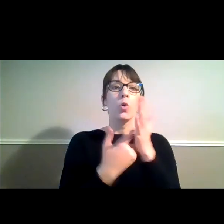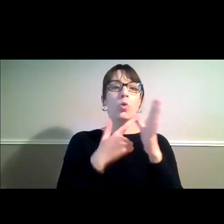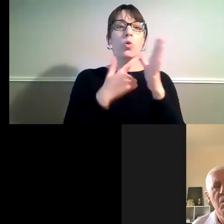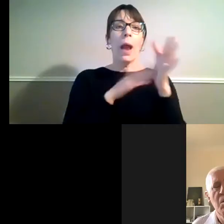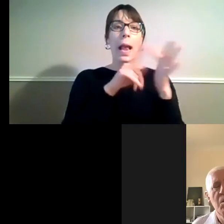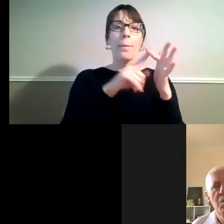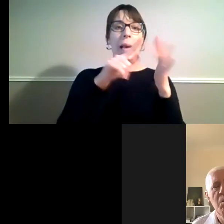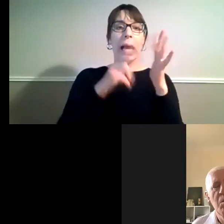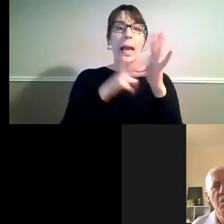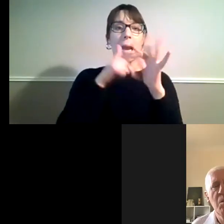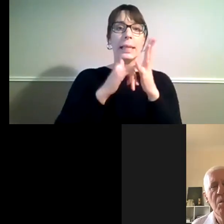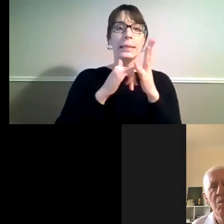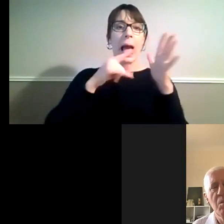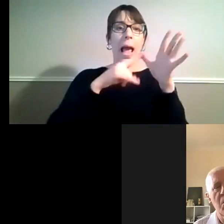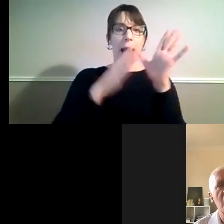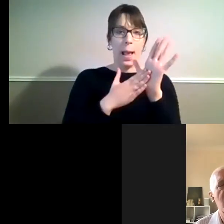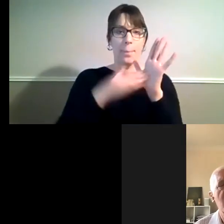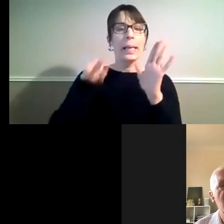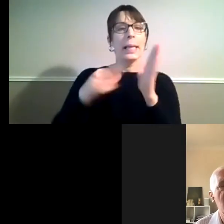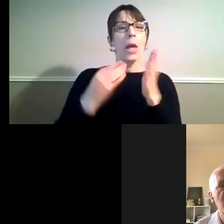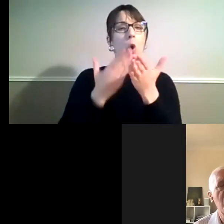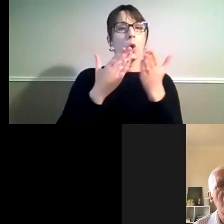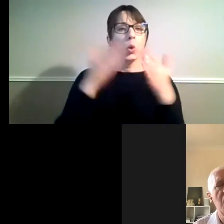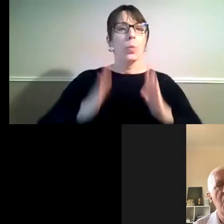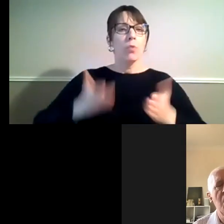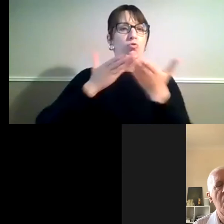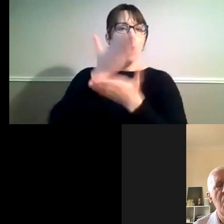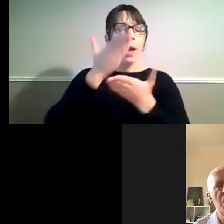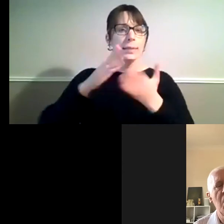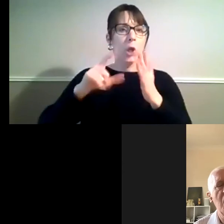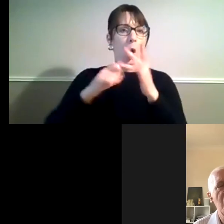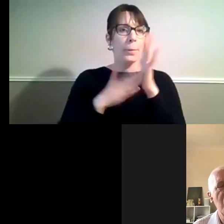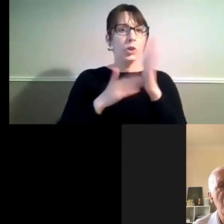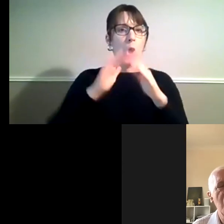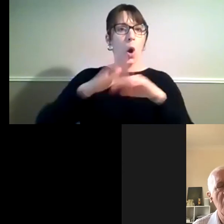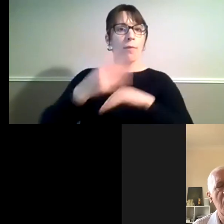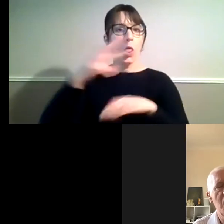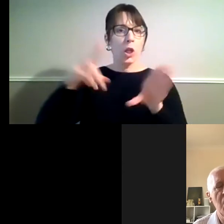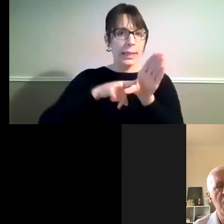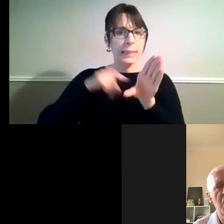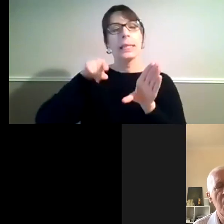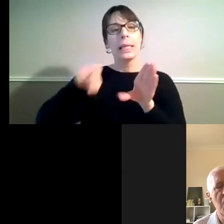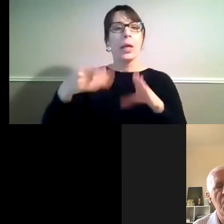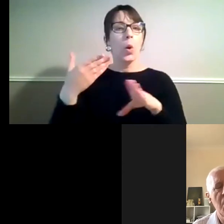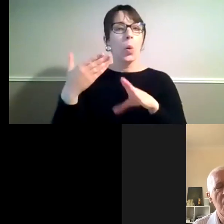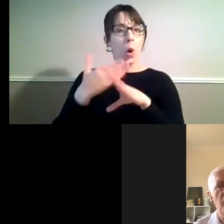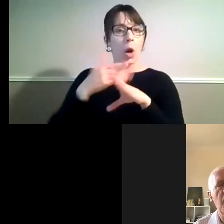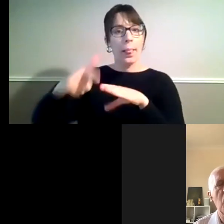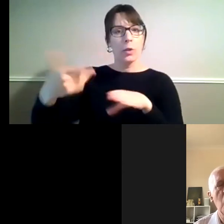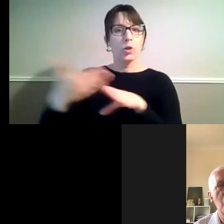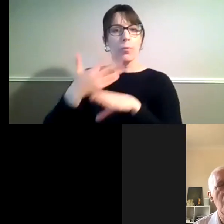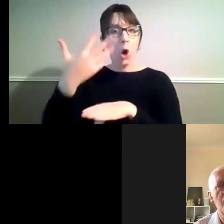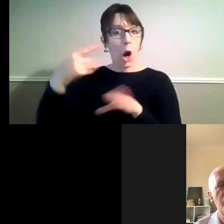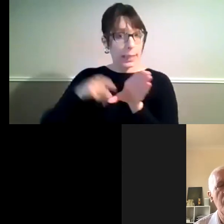practitioner for more than 30 years. He was commissioner at the Australian Human Rights Commission for nine years, where he was